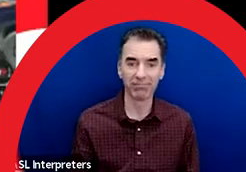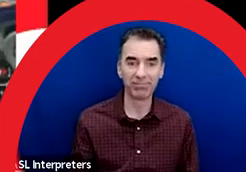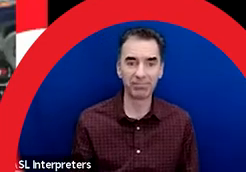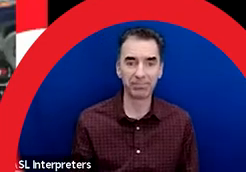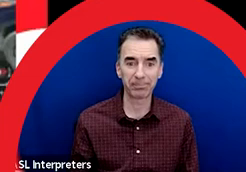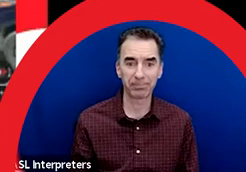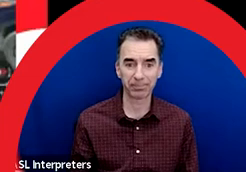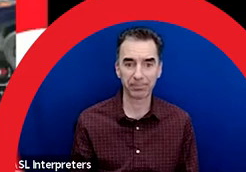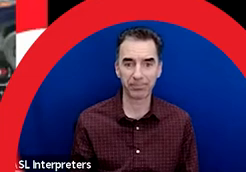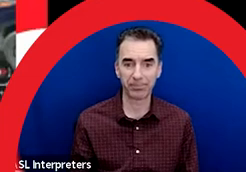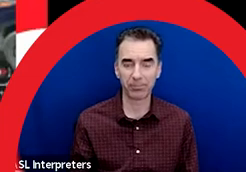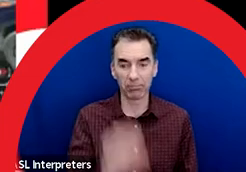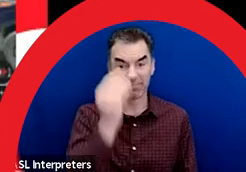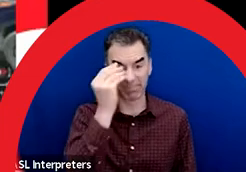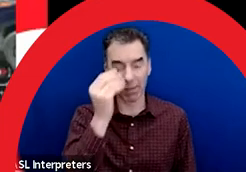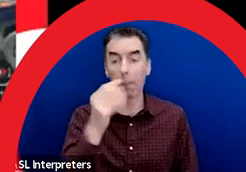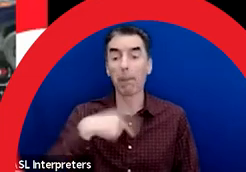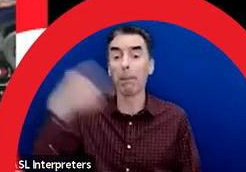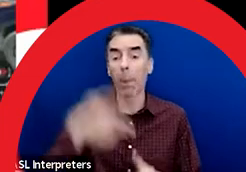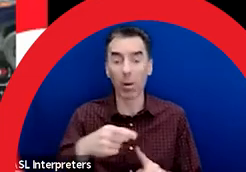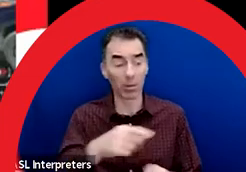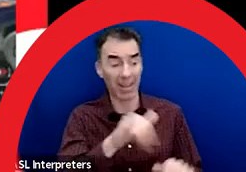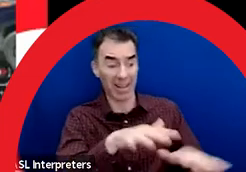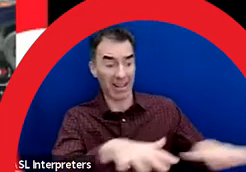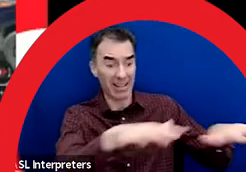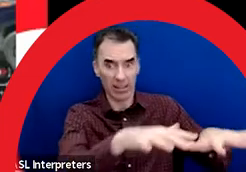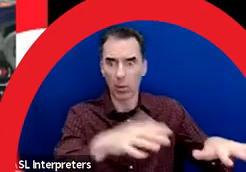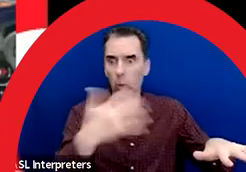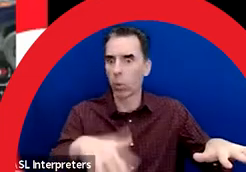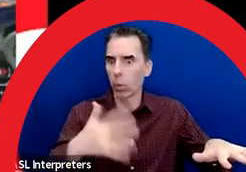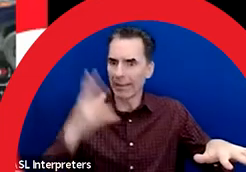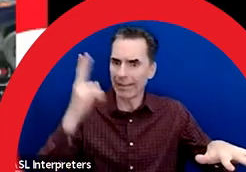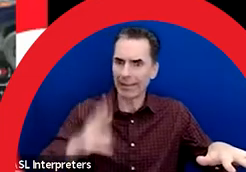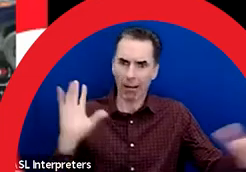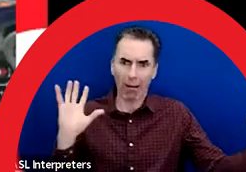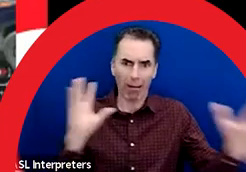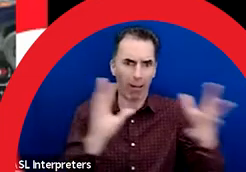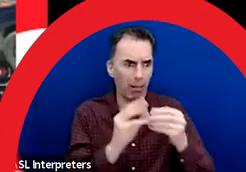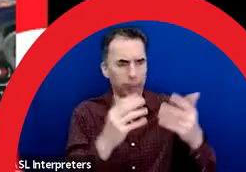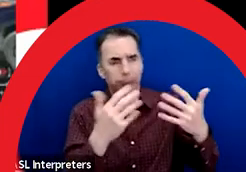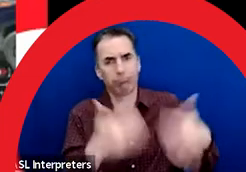So there's a ton of history and culture in this area that can inspire the artistic concept for the road mural.